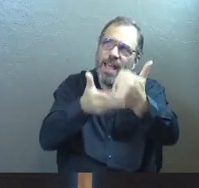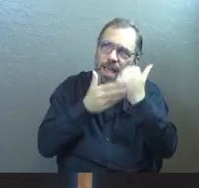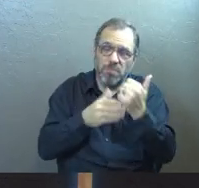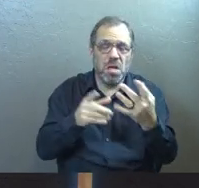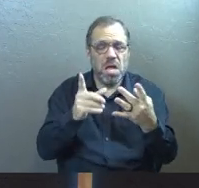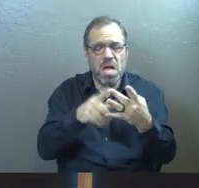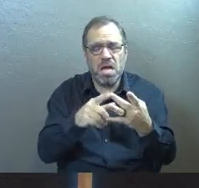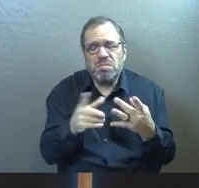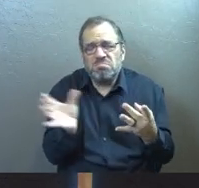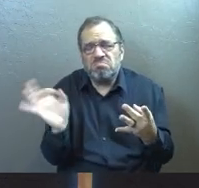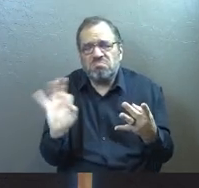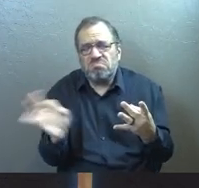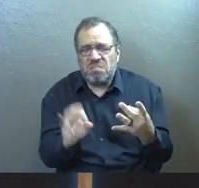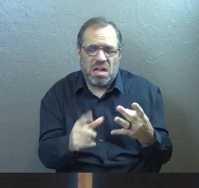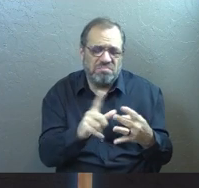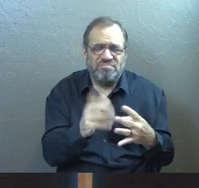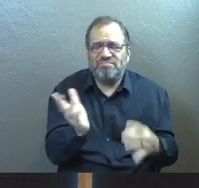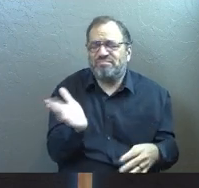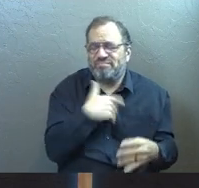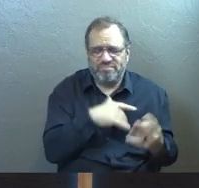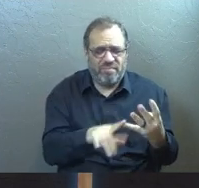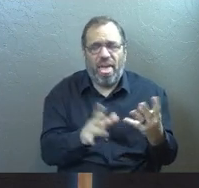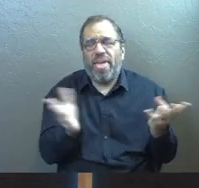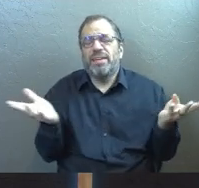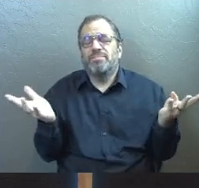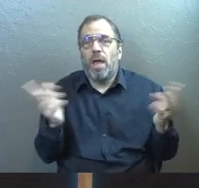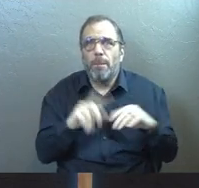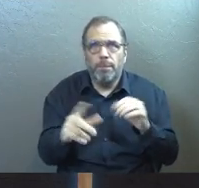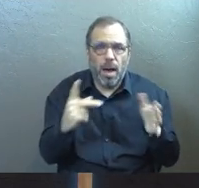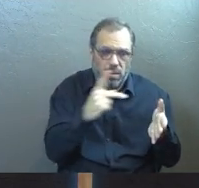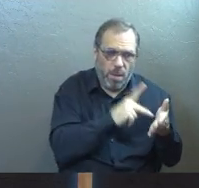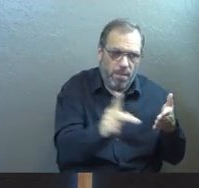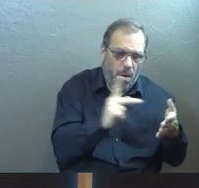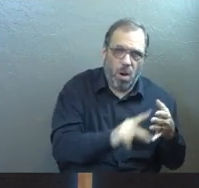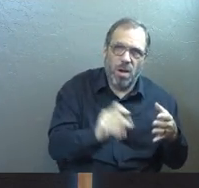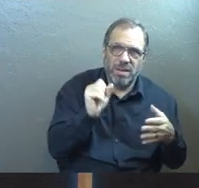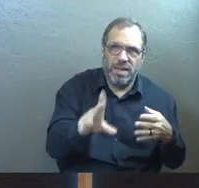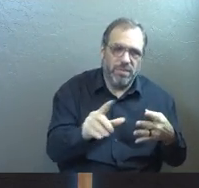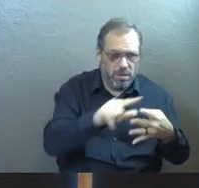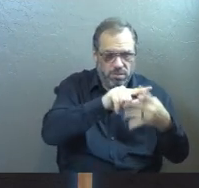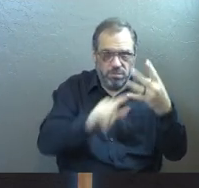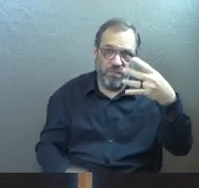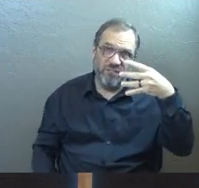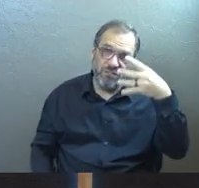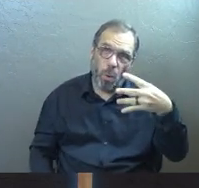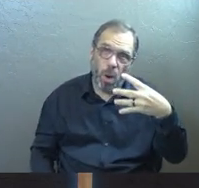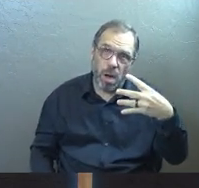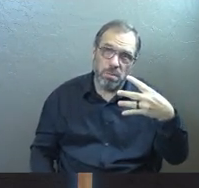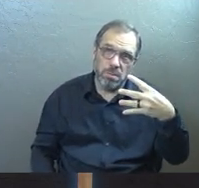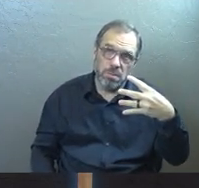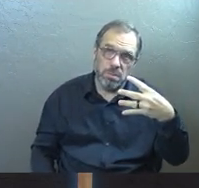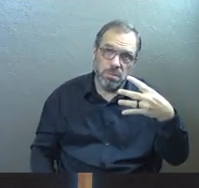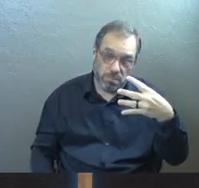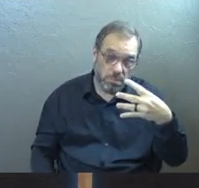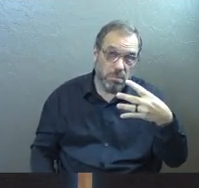Others may not be for you as much, but Paul gives you all of this stuff.